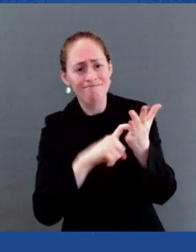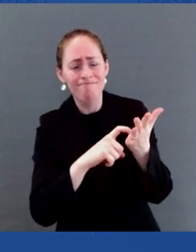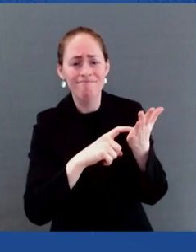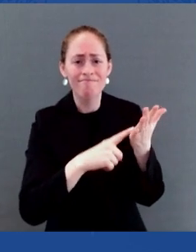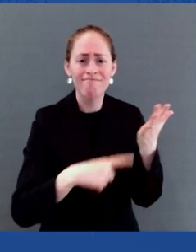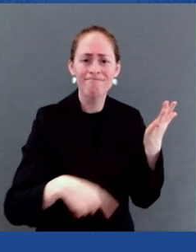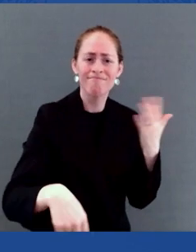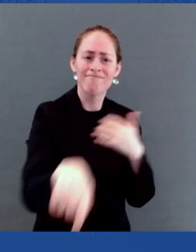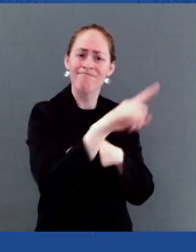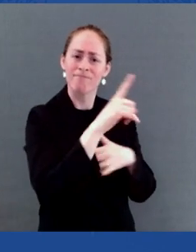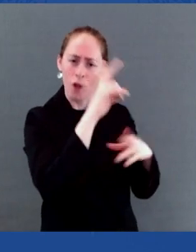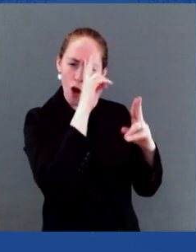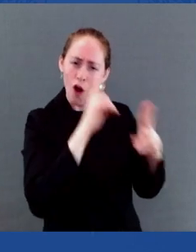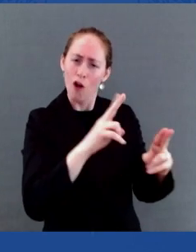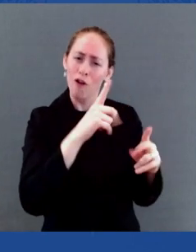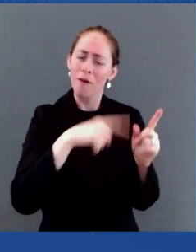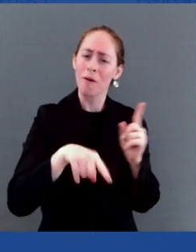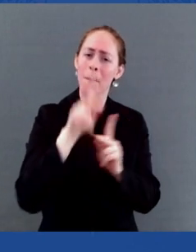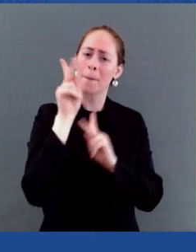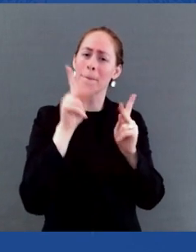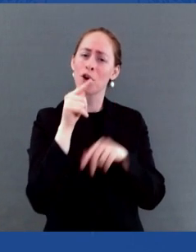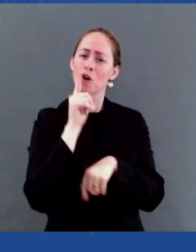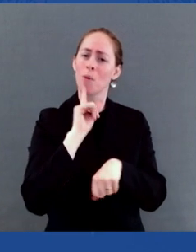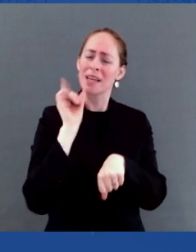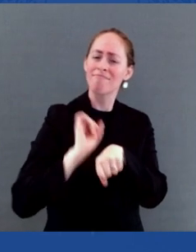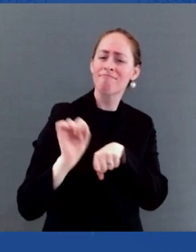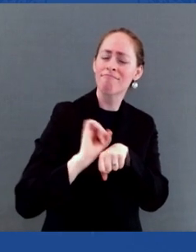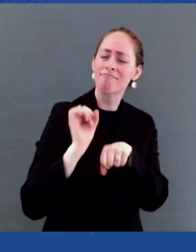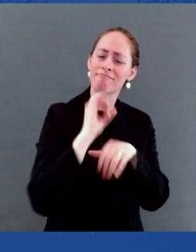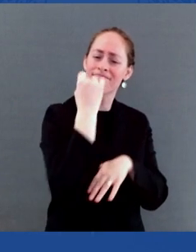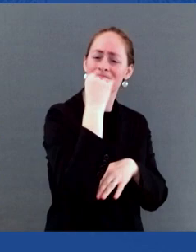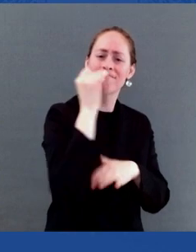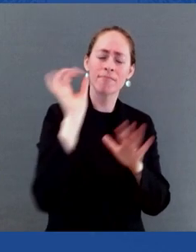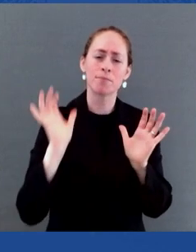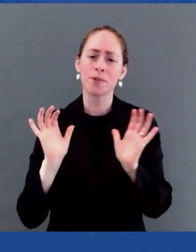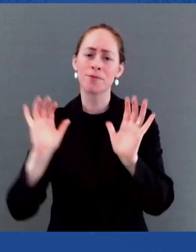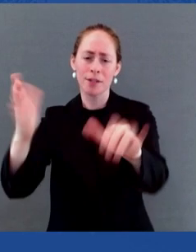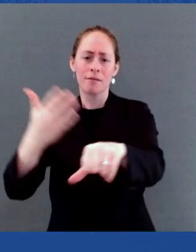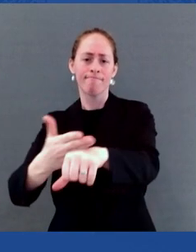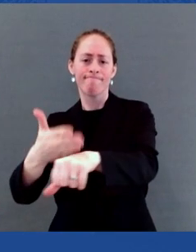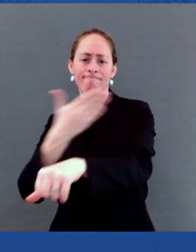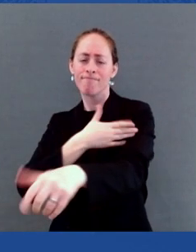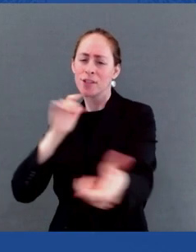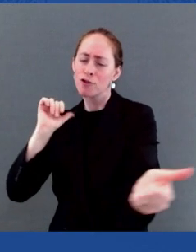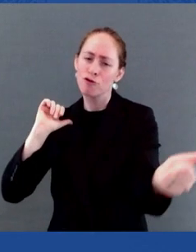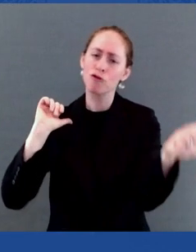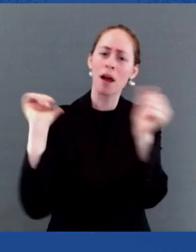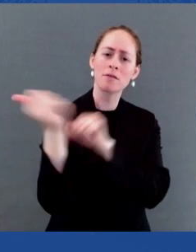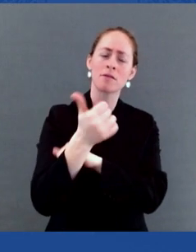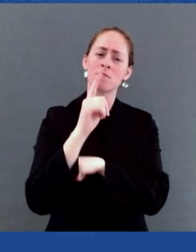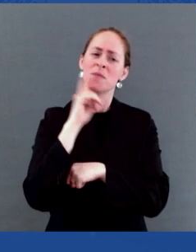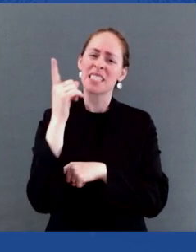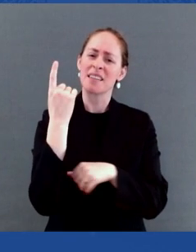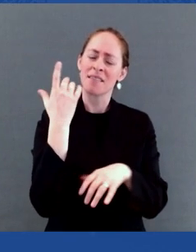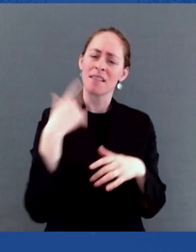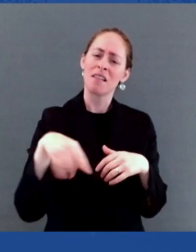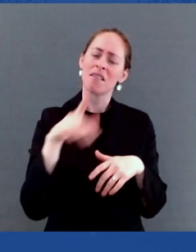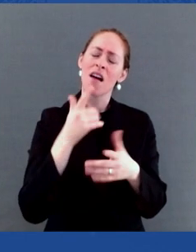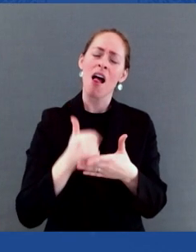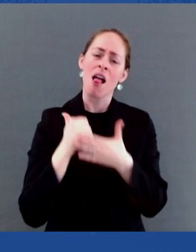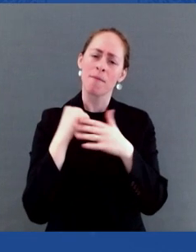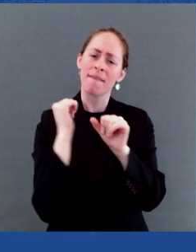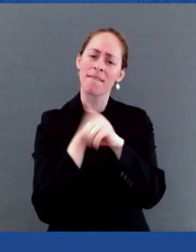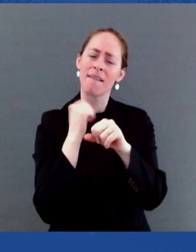voice heard in this fight against HIV over the years. People like Pedro Zamora, an HIV